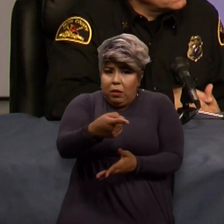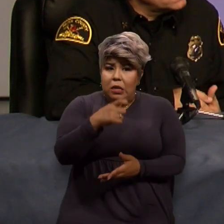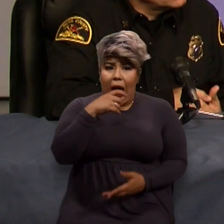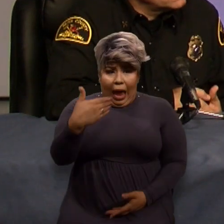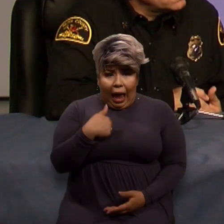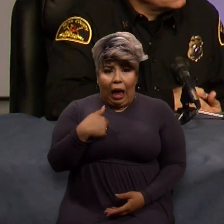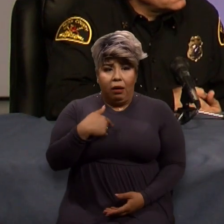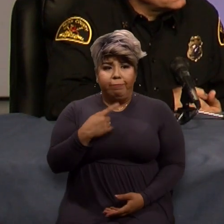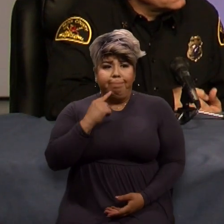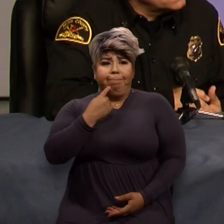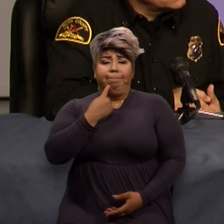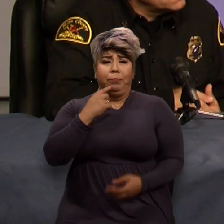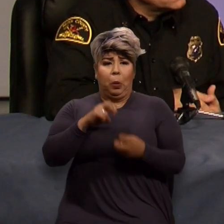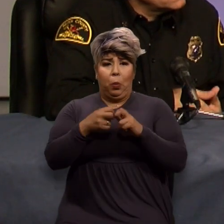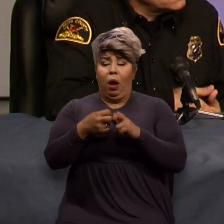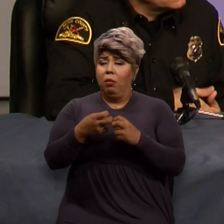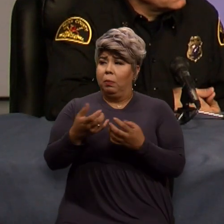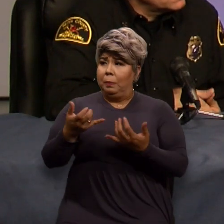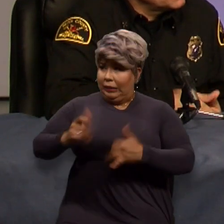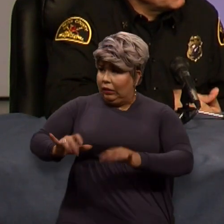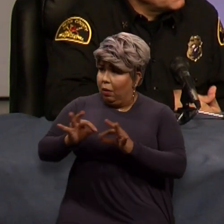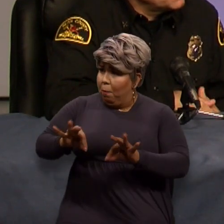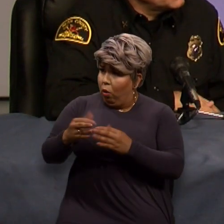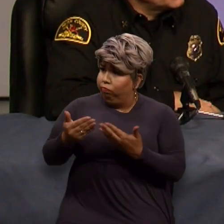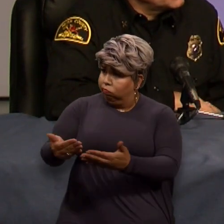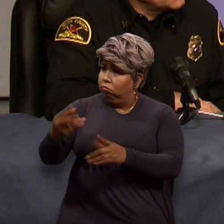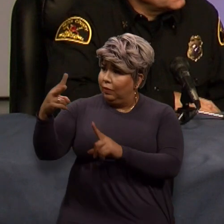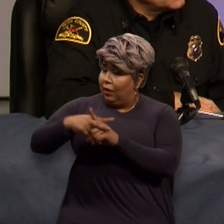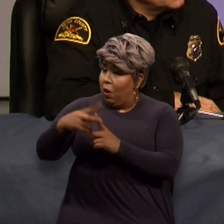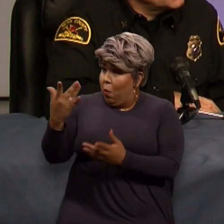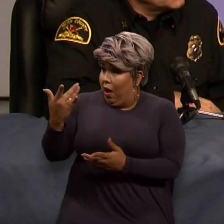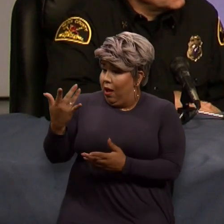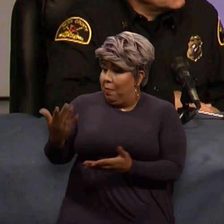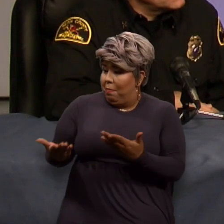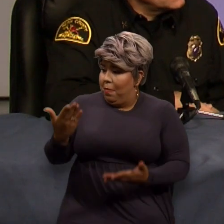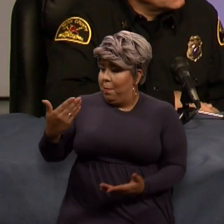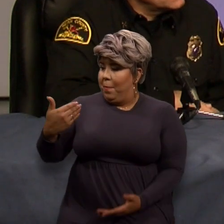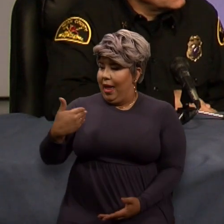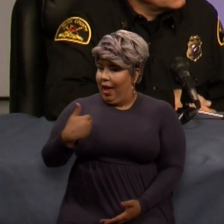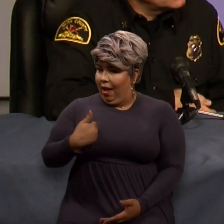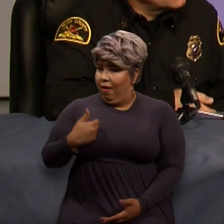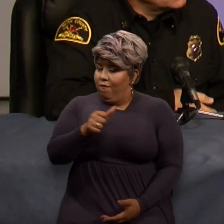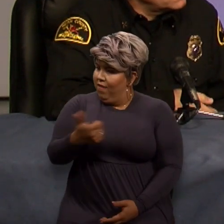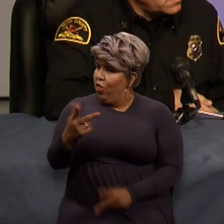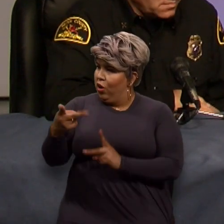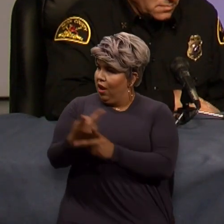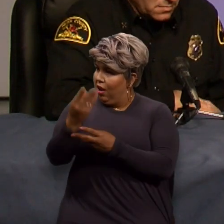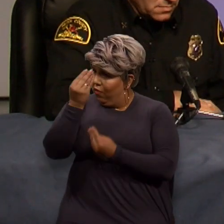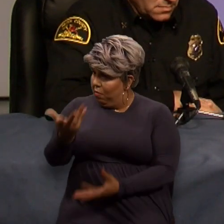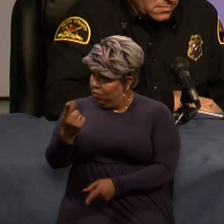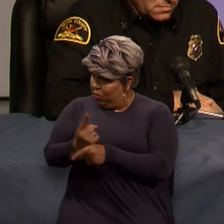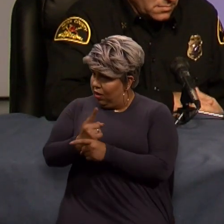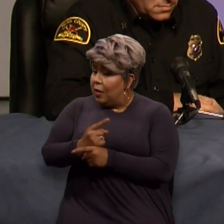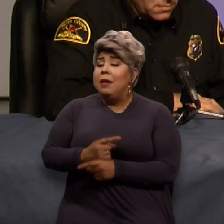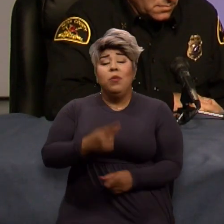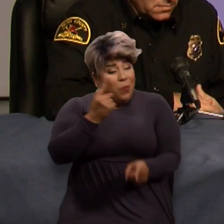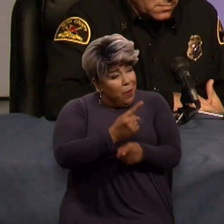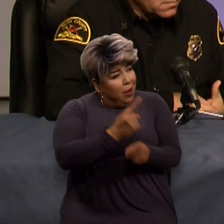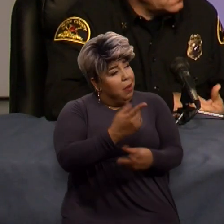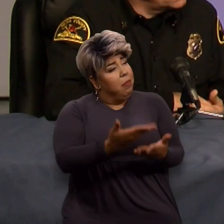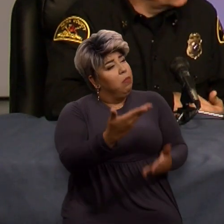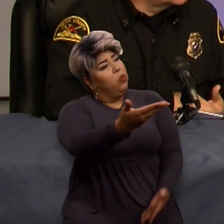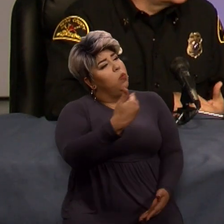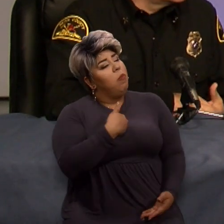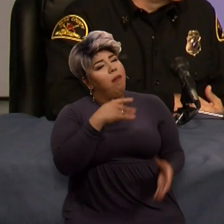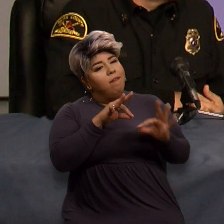not have a medical condition to sign up for it because there's other fields that can be filled out. Correct. So if you have a family and you